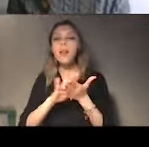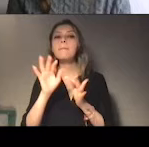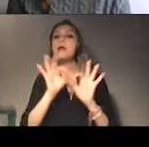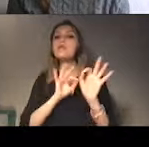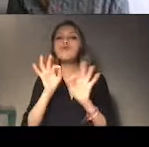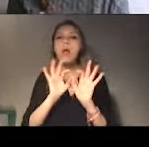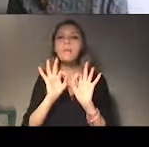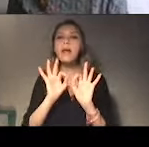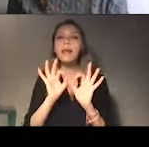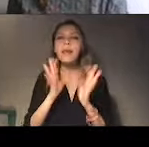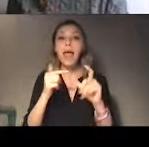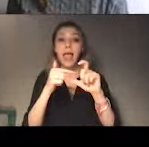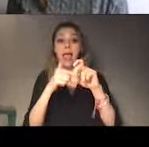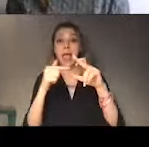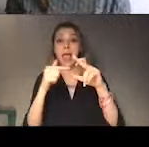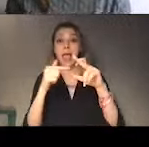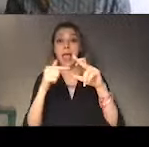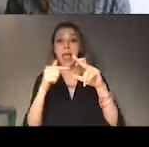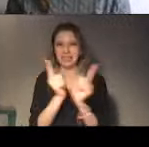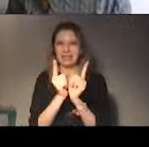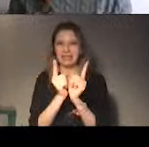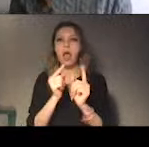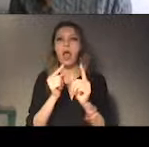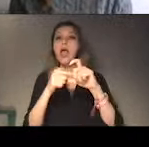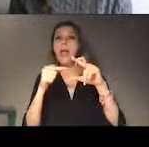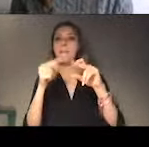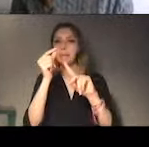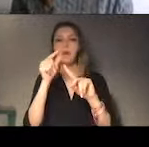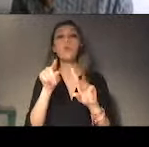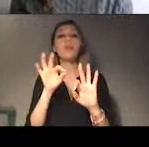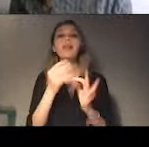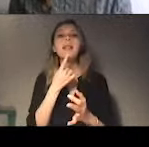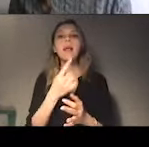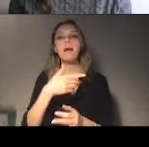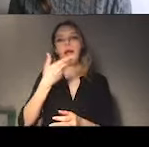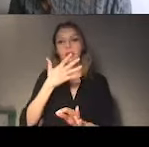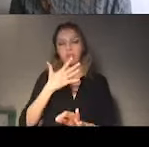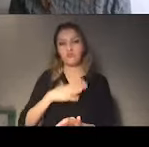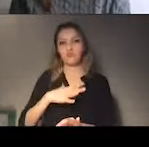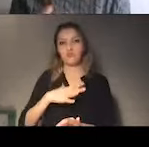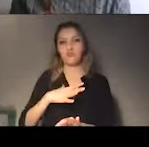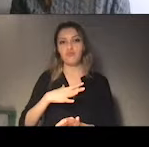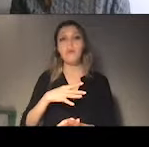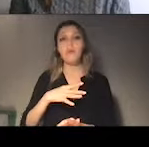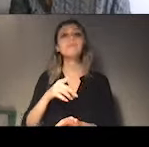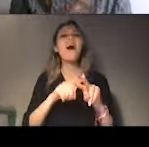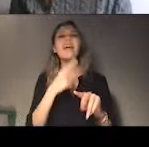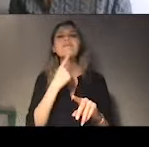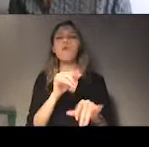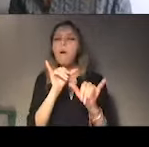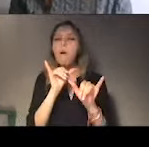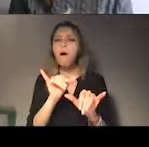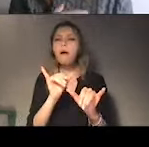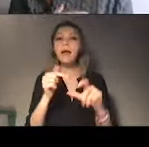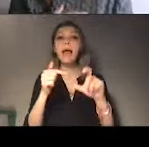the Universal Periodic Review, is a state-led review where all the countries all